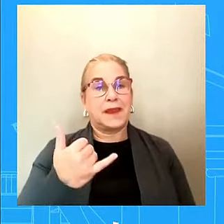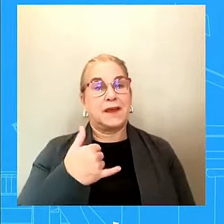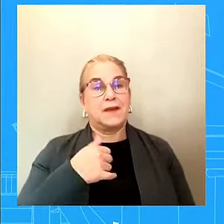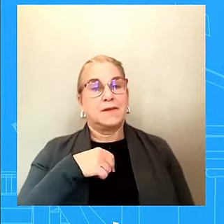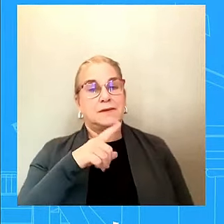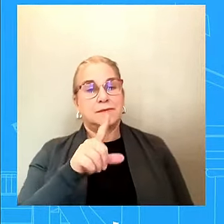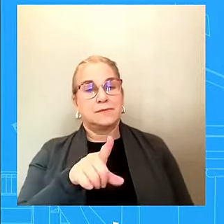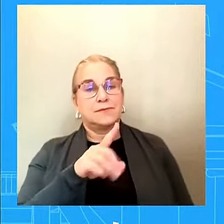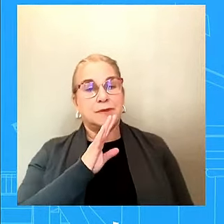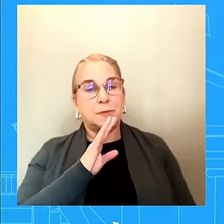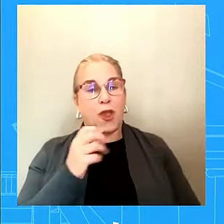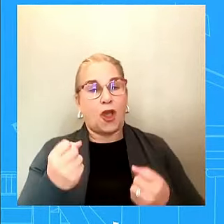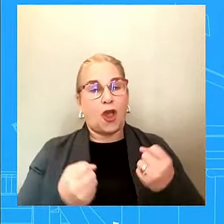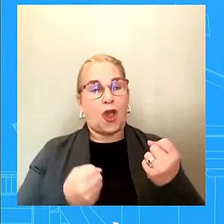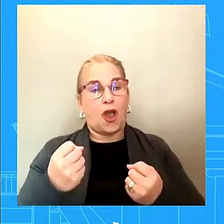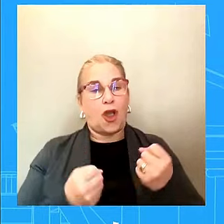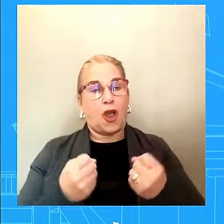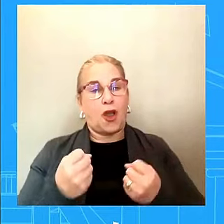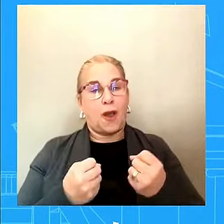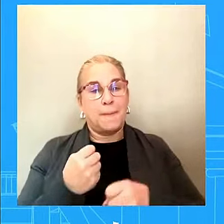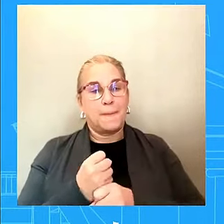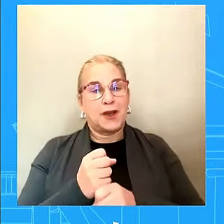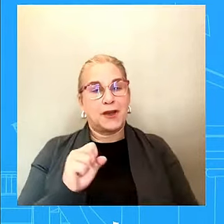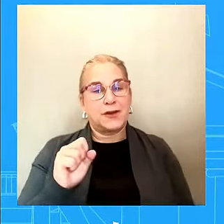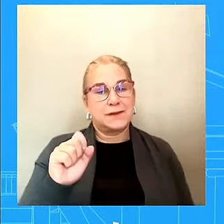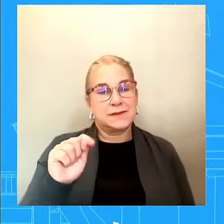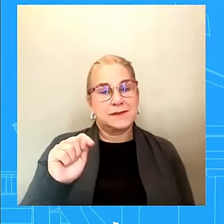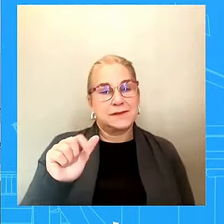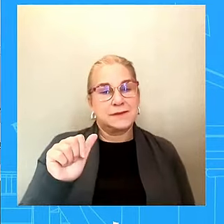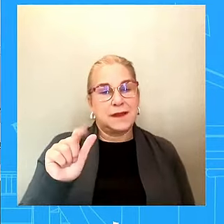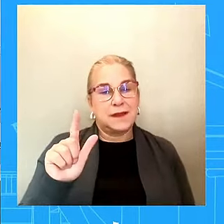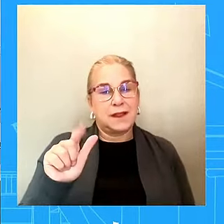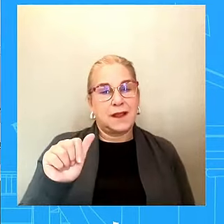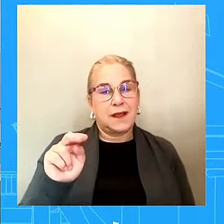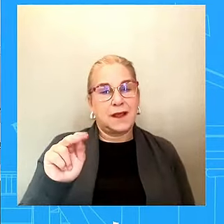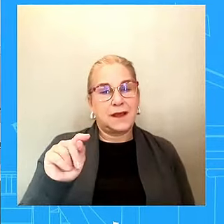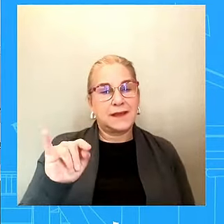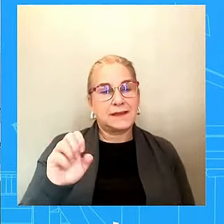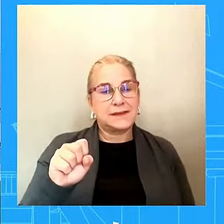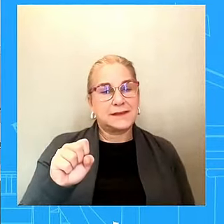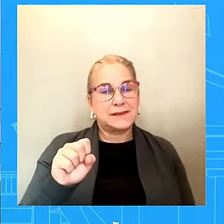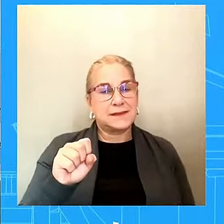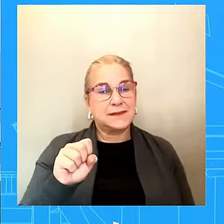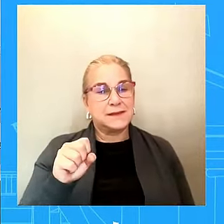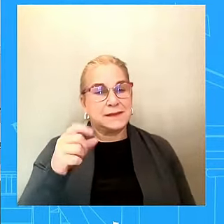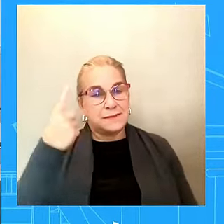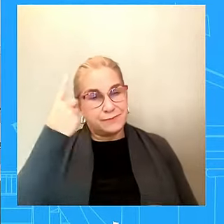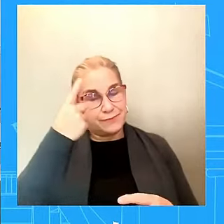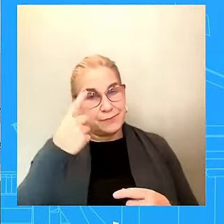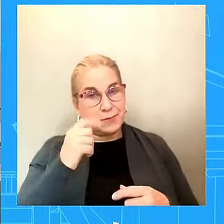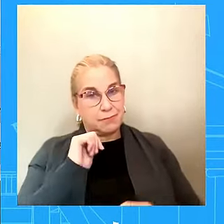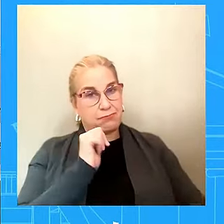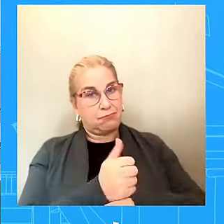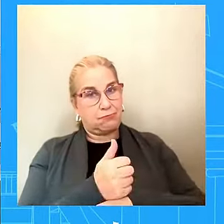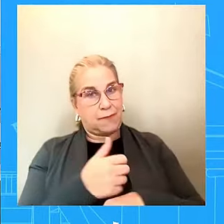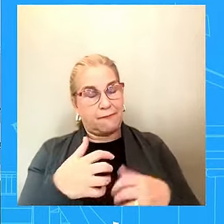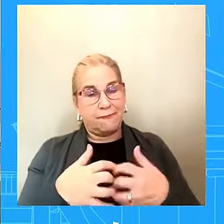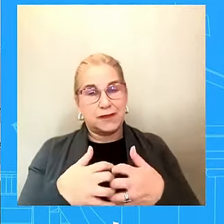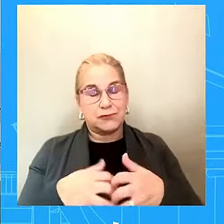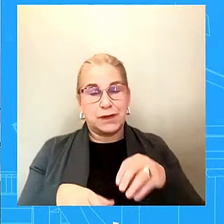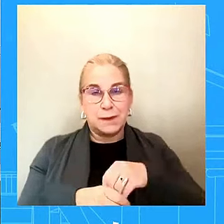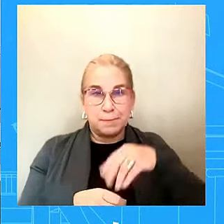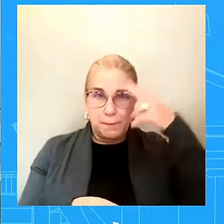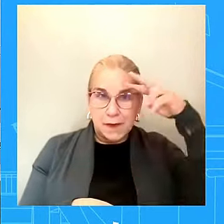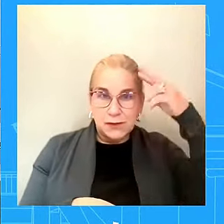expanding a factory in Mexico. I'm wondering if the White House has any response to this possibility, um,